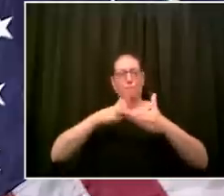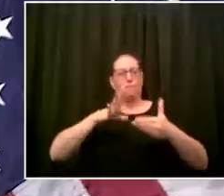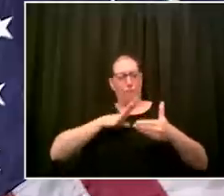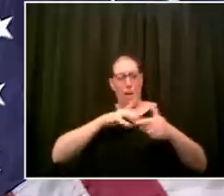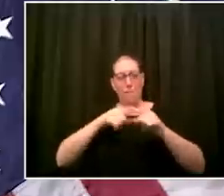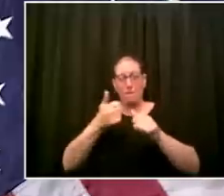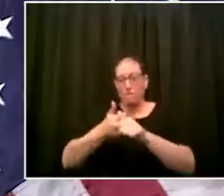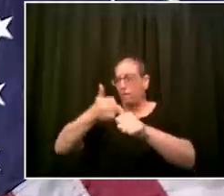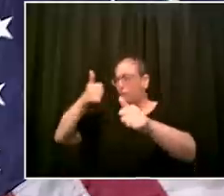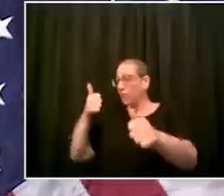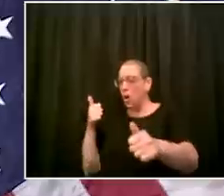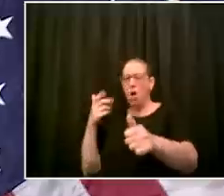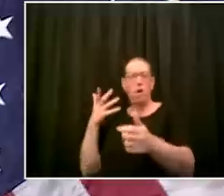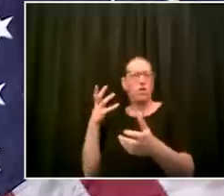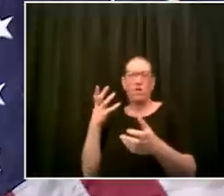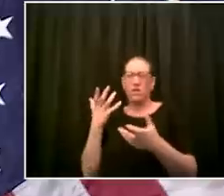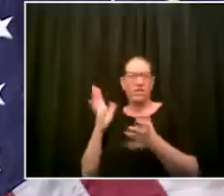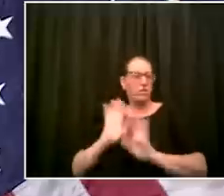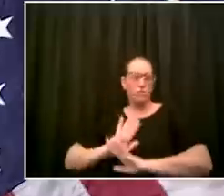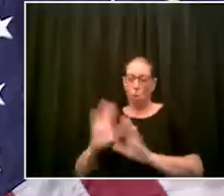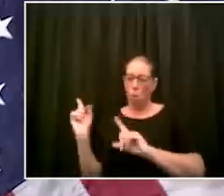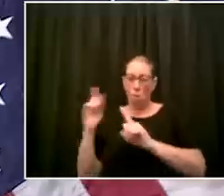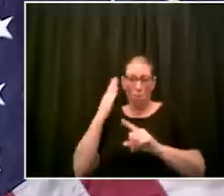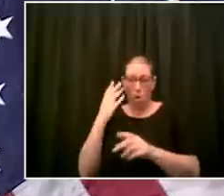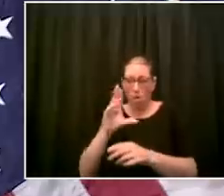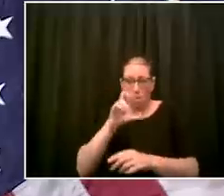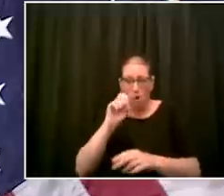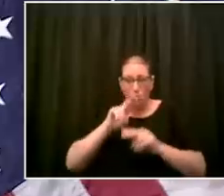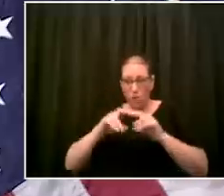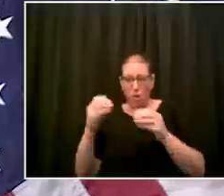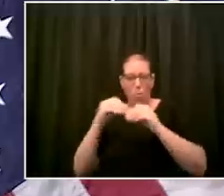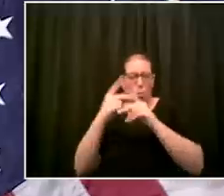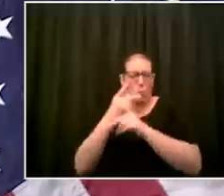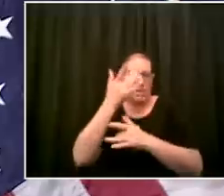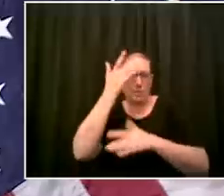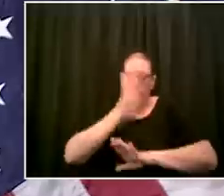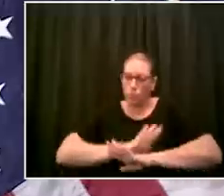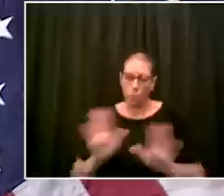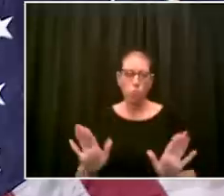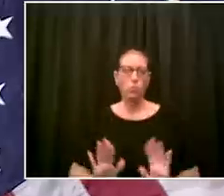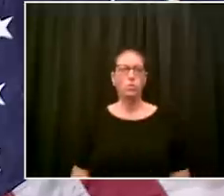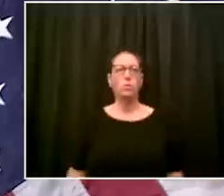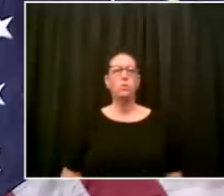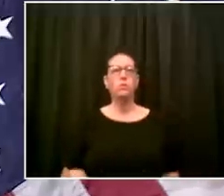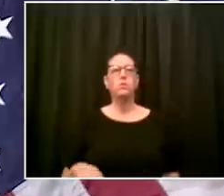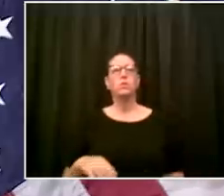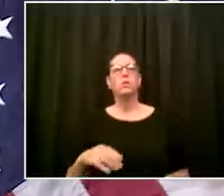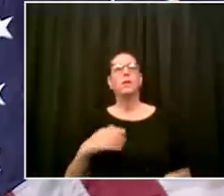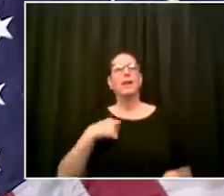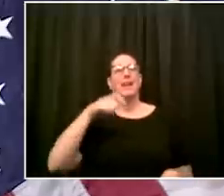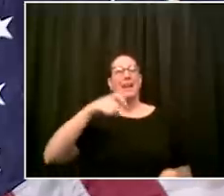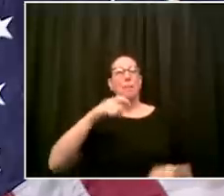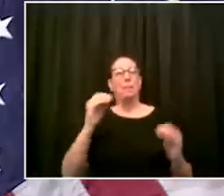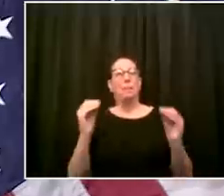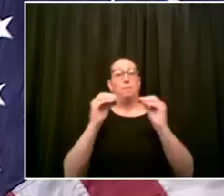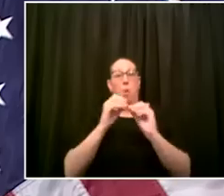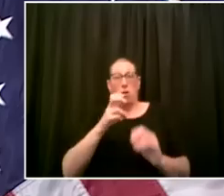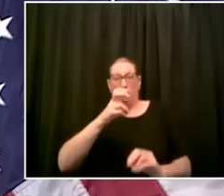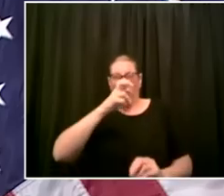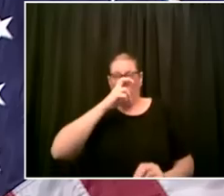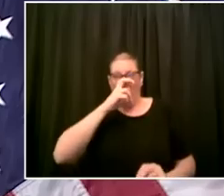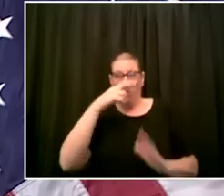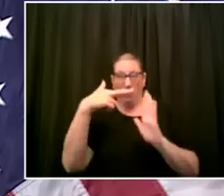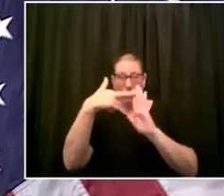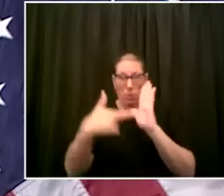juliet we will if we need more enforcement we'll put it there if we need to take tougher measures we will and if conversely it goes really well and people